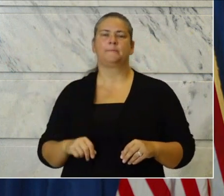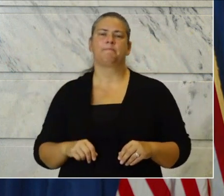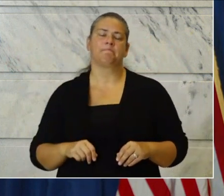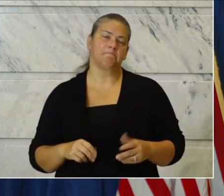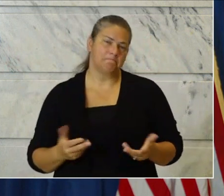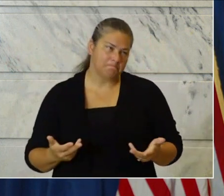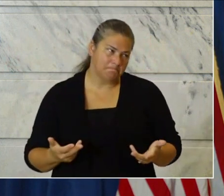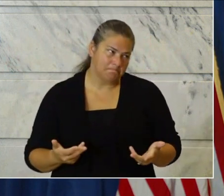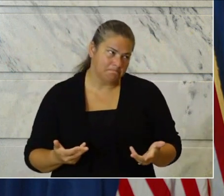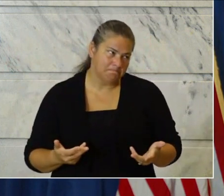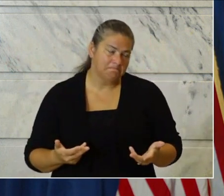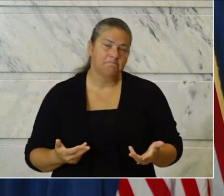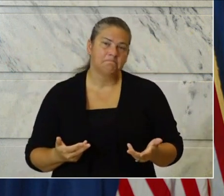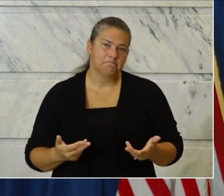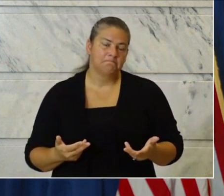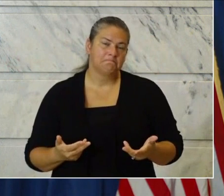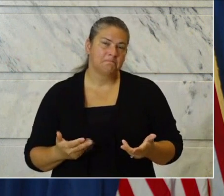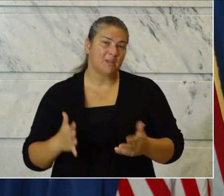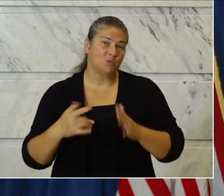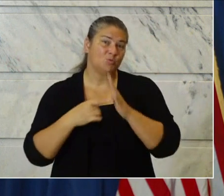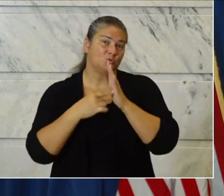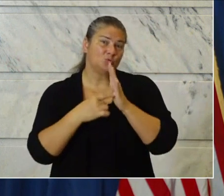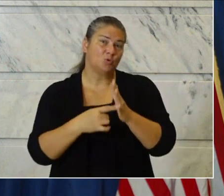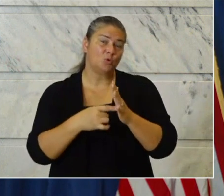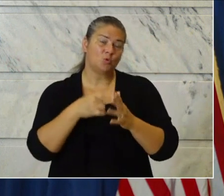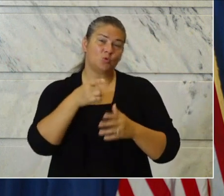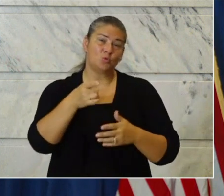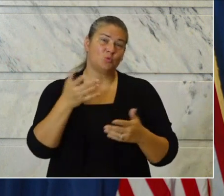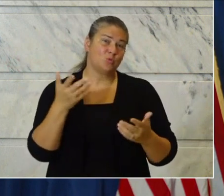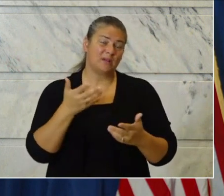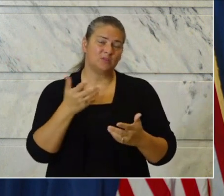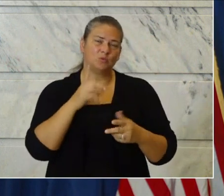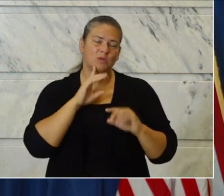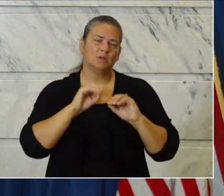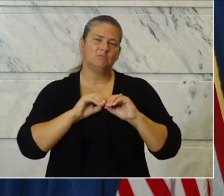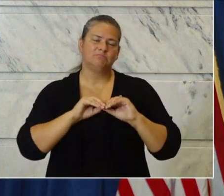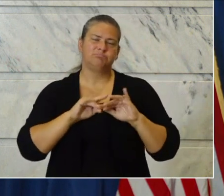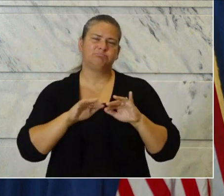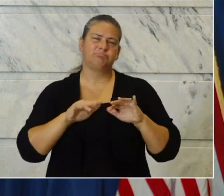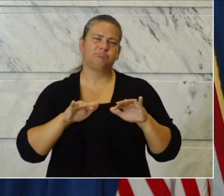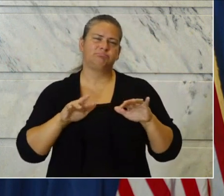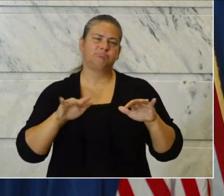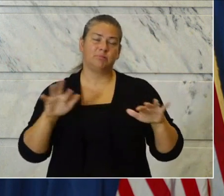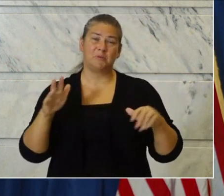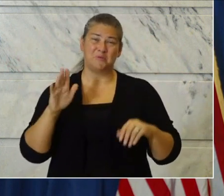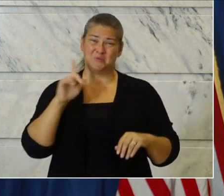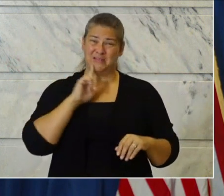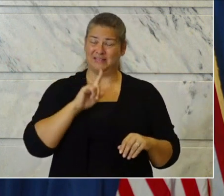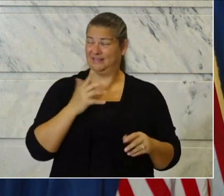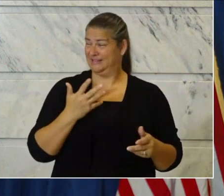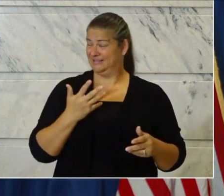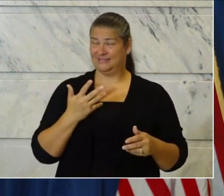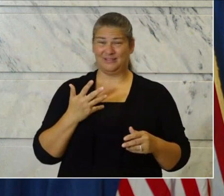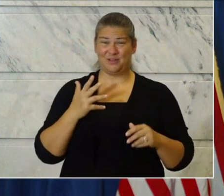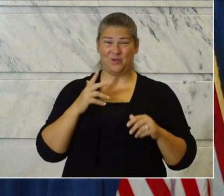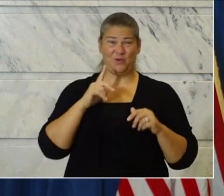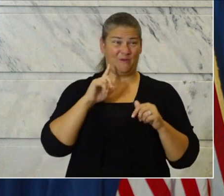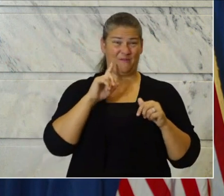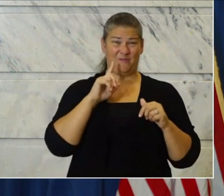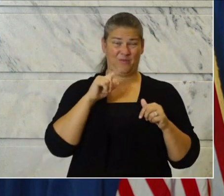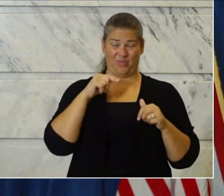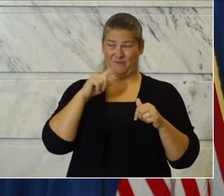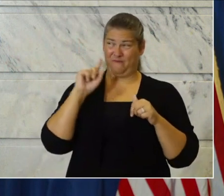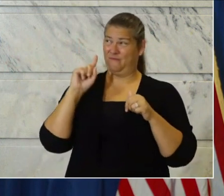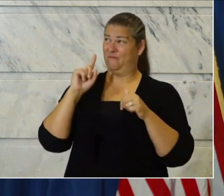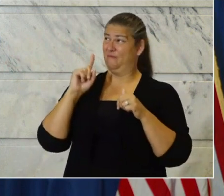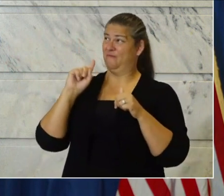That's pretty incredible. shows you how quickly this thing has spread from something that didn't even exist first in this world that